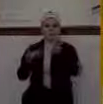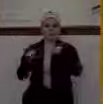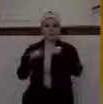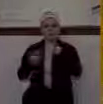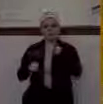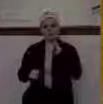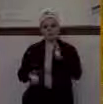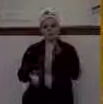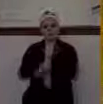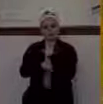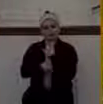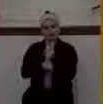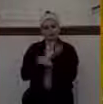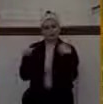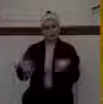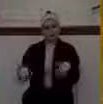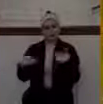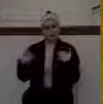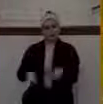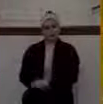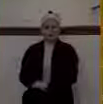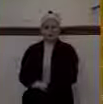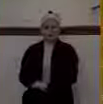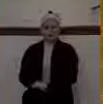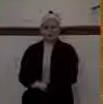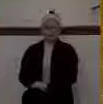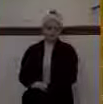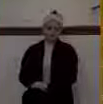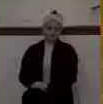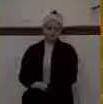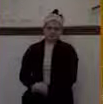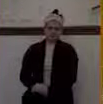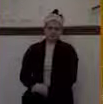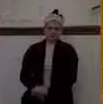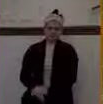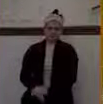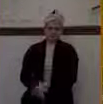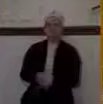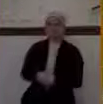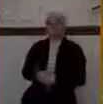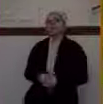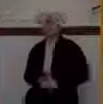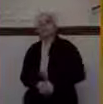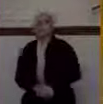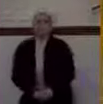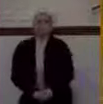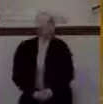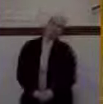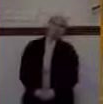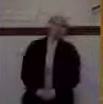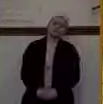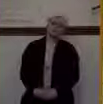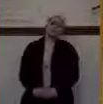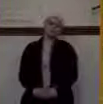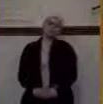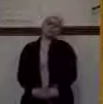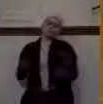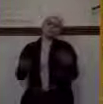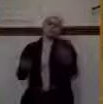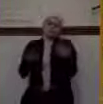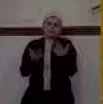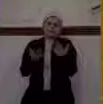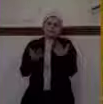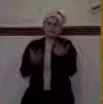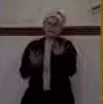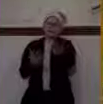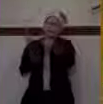words. What was it that made the Lord reject and disgust this church? Listen